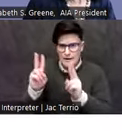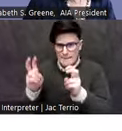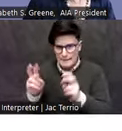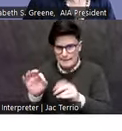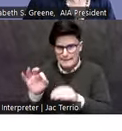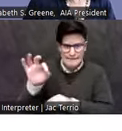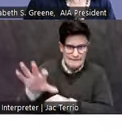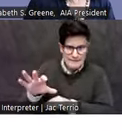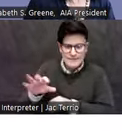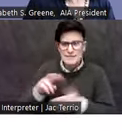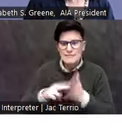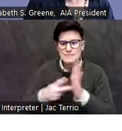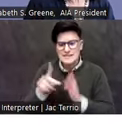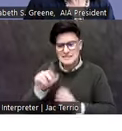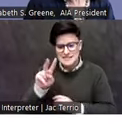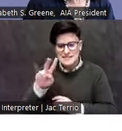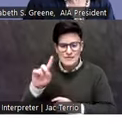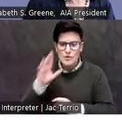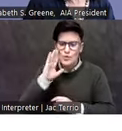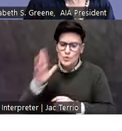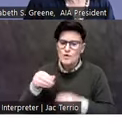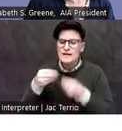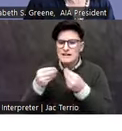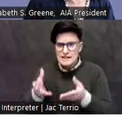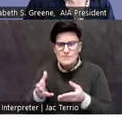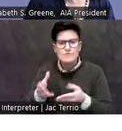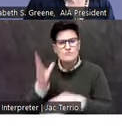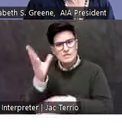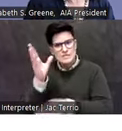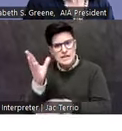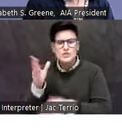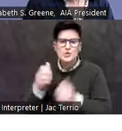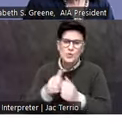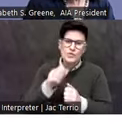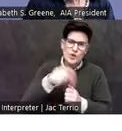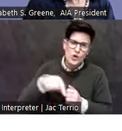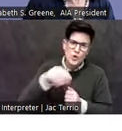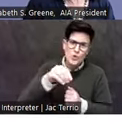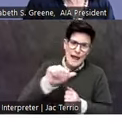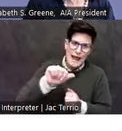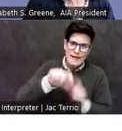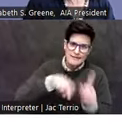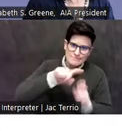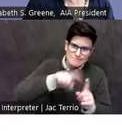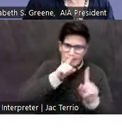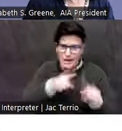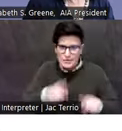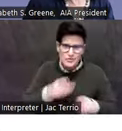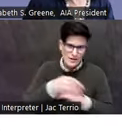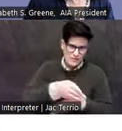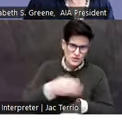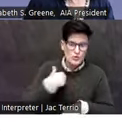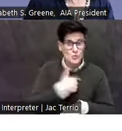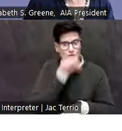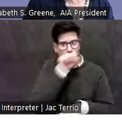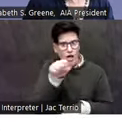briefer presentation, and that'll be followed by ample time for questions. We love to see your questions, and since there are a lot